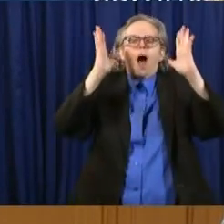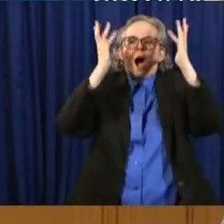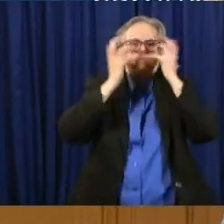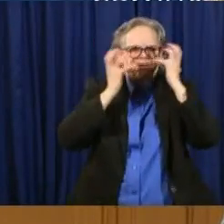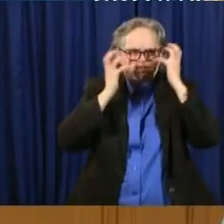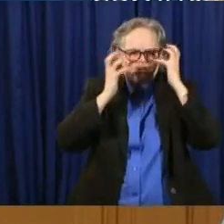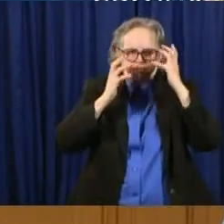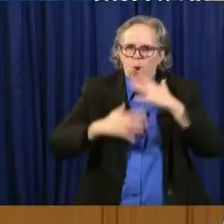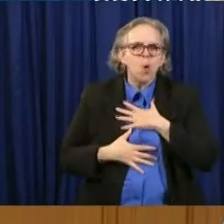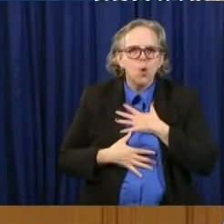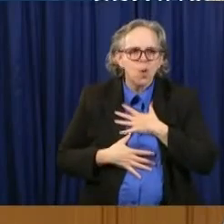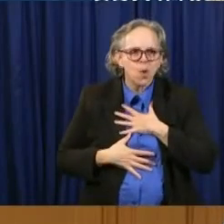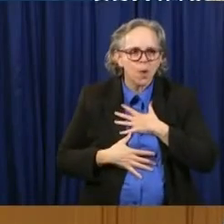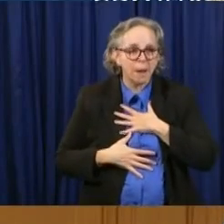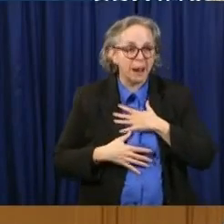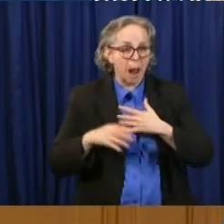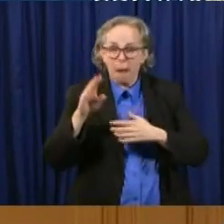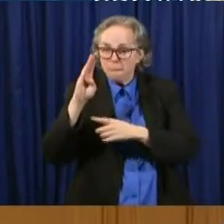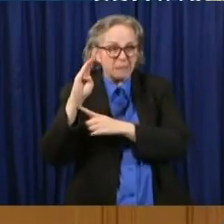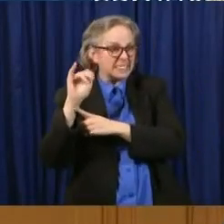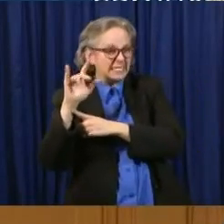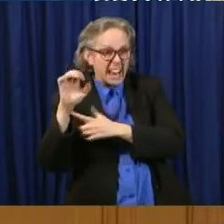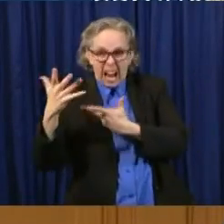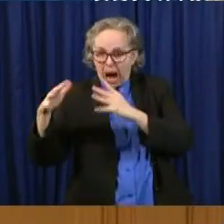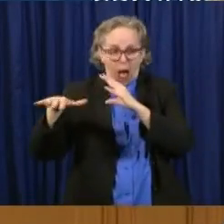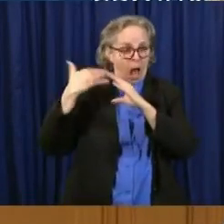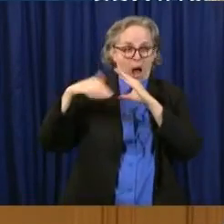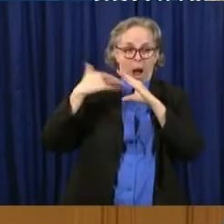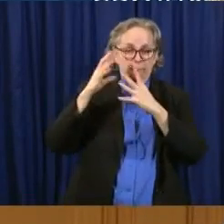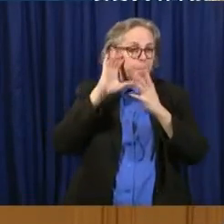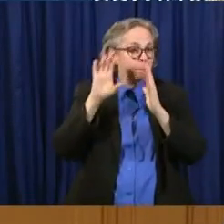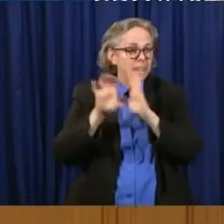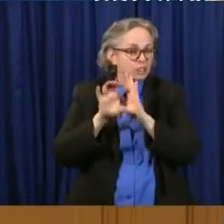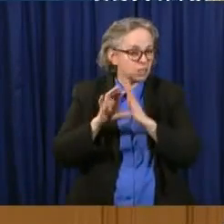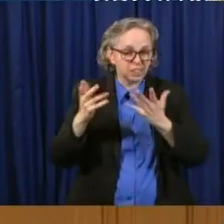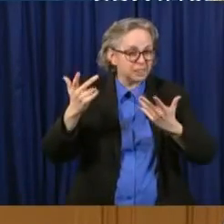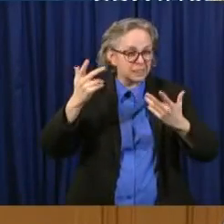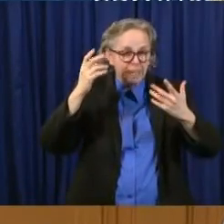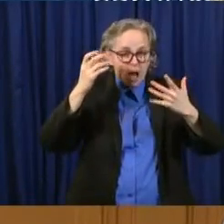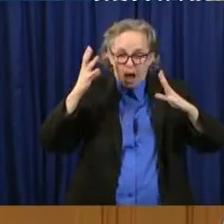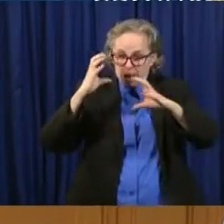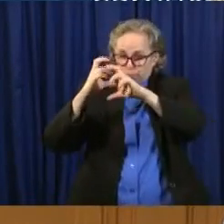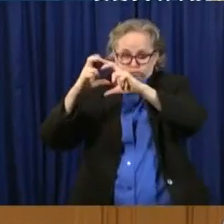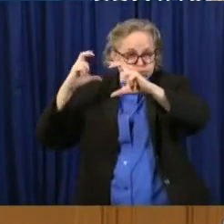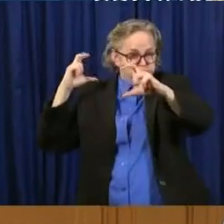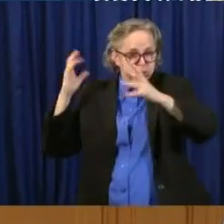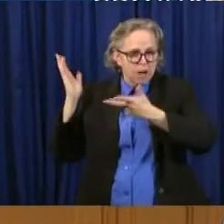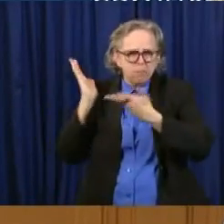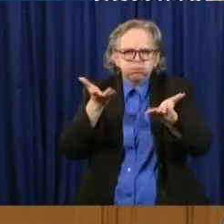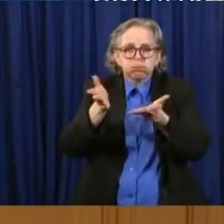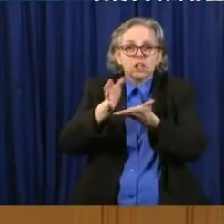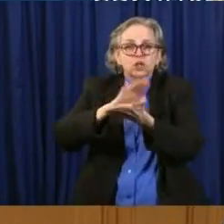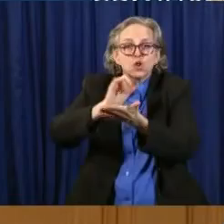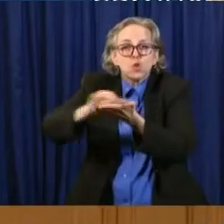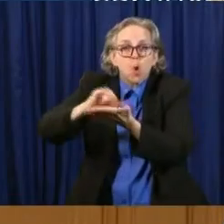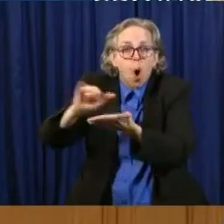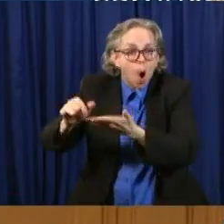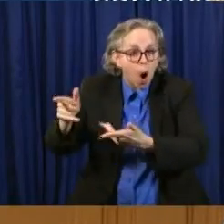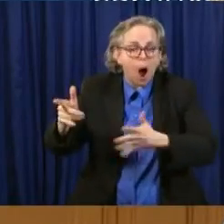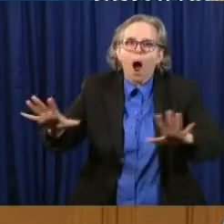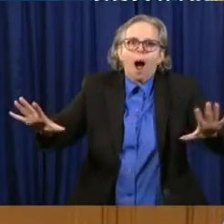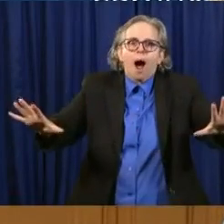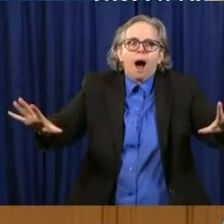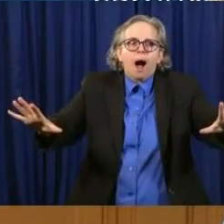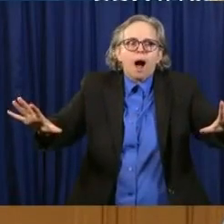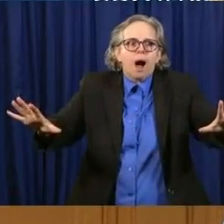Battelle sent me pictures of the semi-trucks leaving for New York with the contamination units, and I think that was the first time